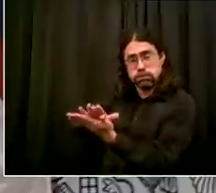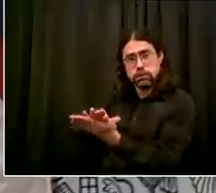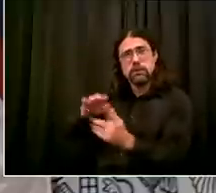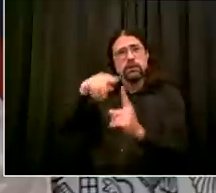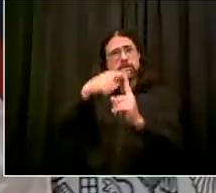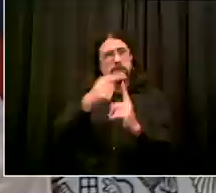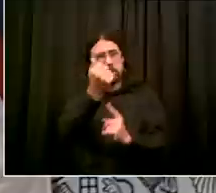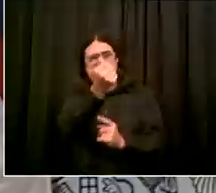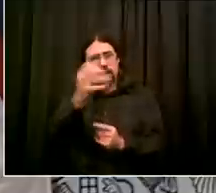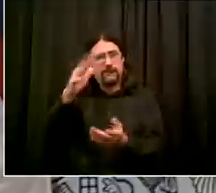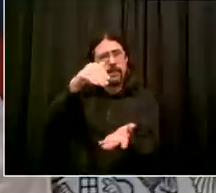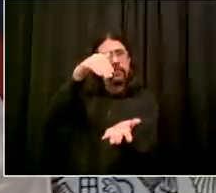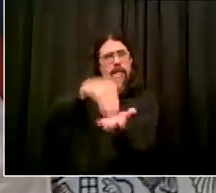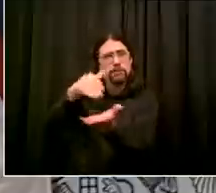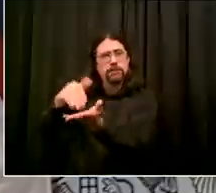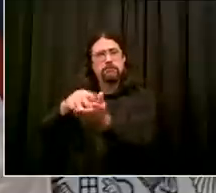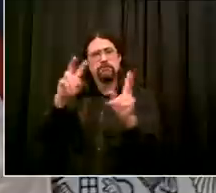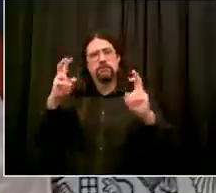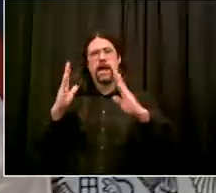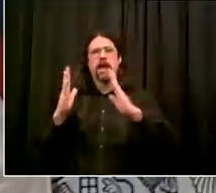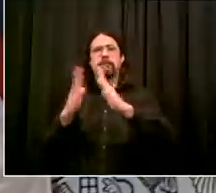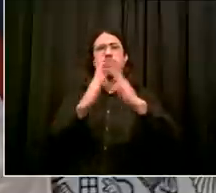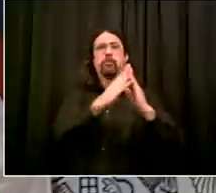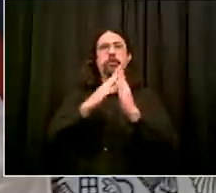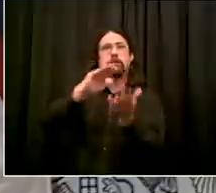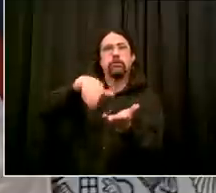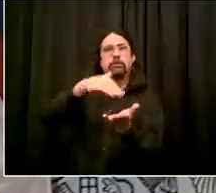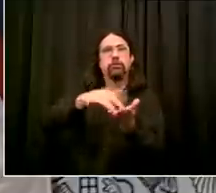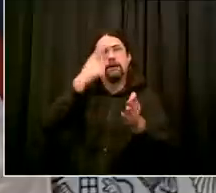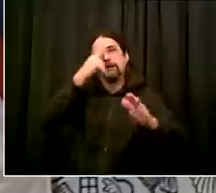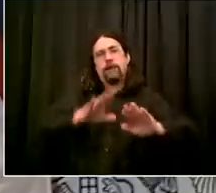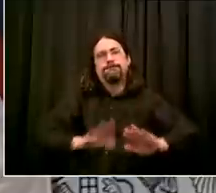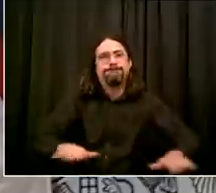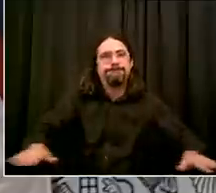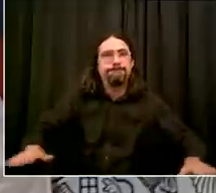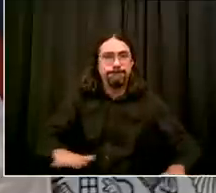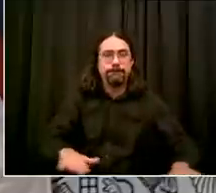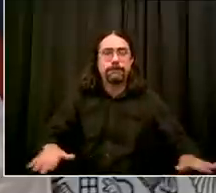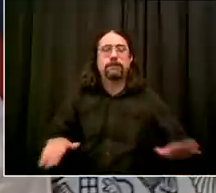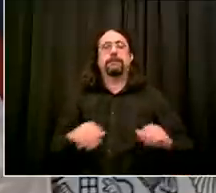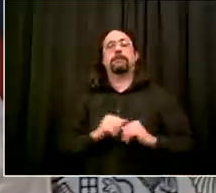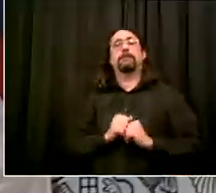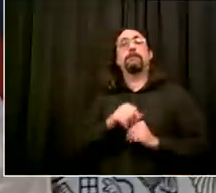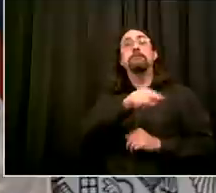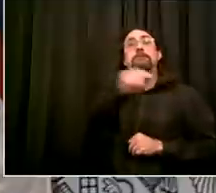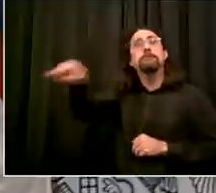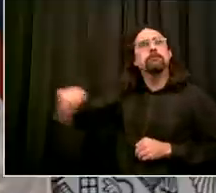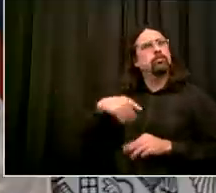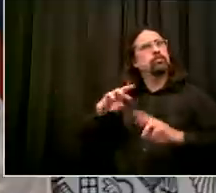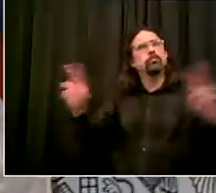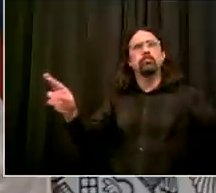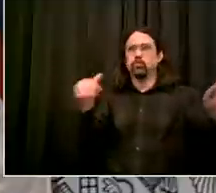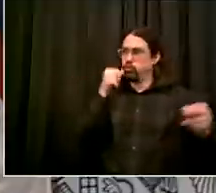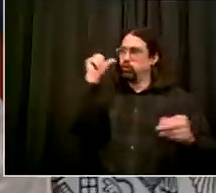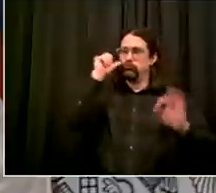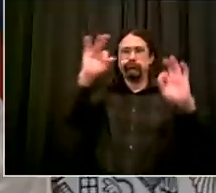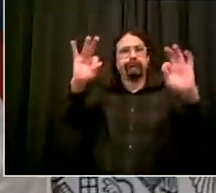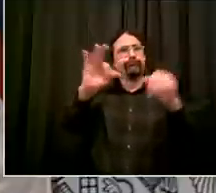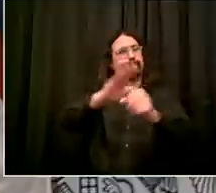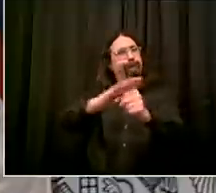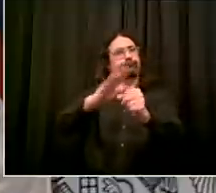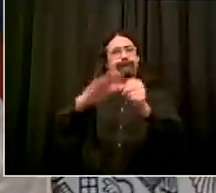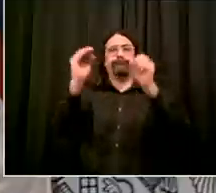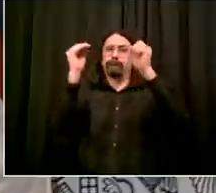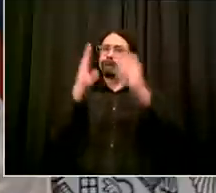go ahead Marsha yes Mr. Mayor I guess the follow-up question is this do you would will everybody who